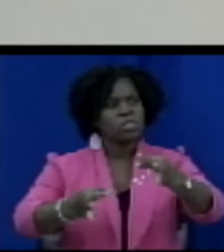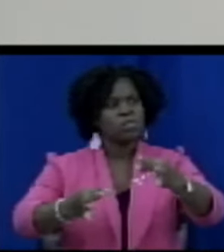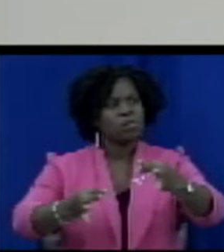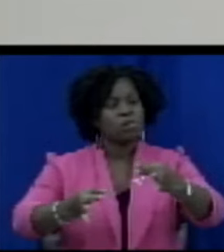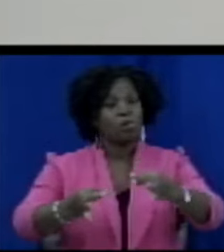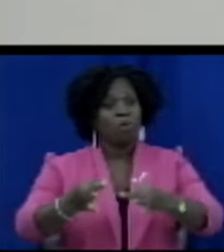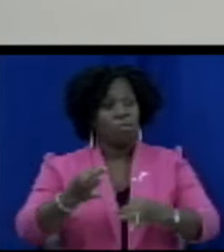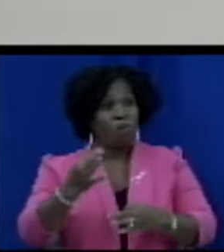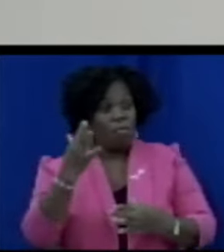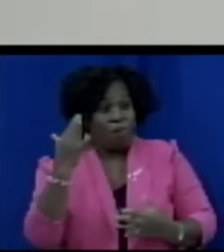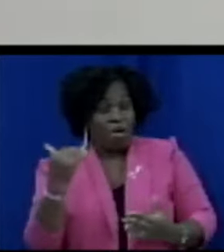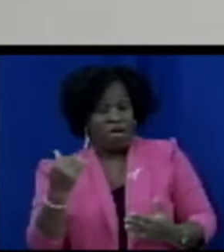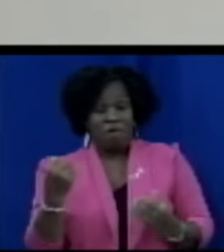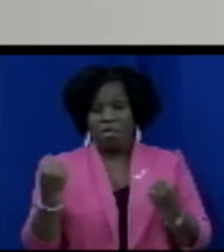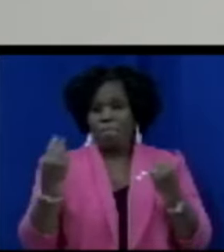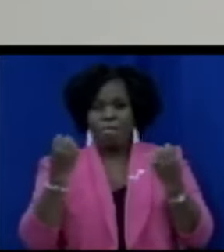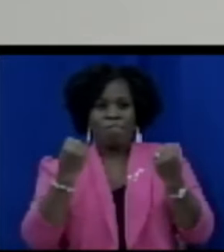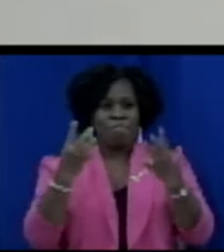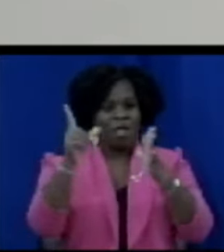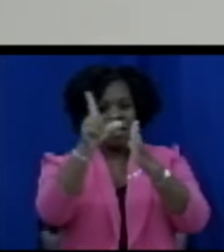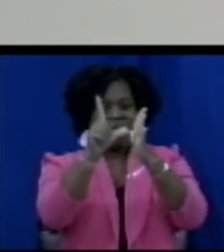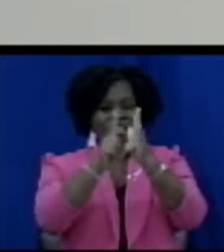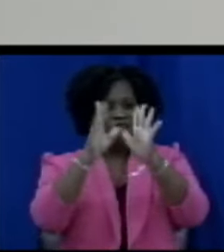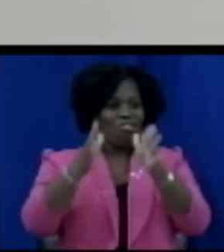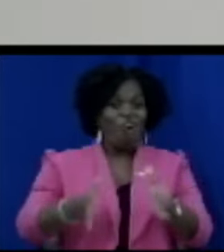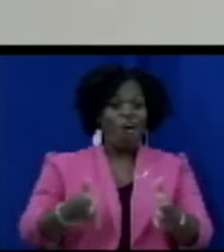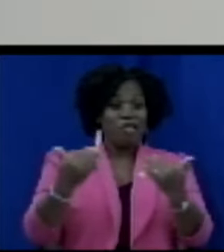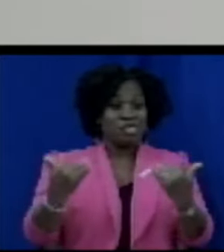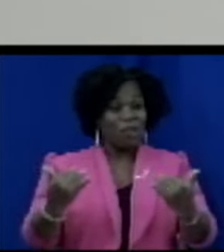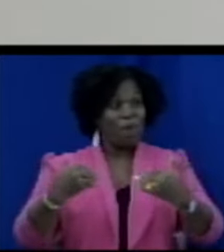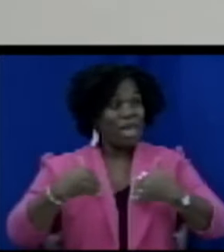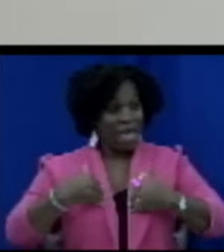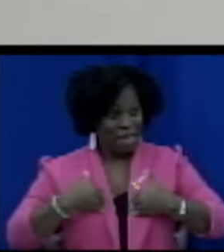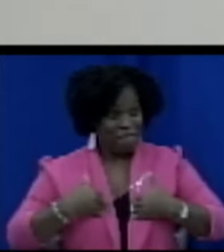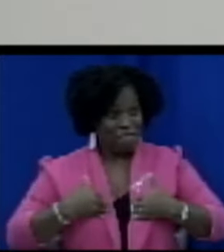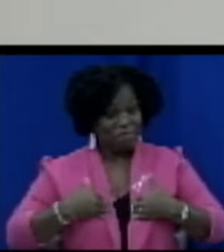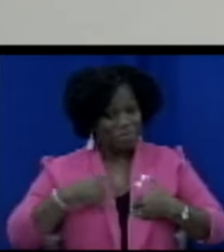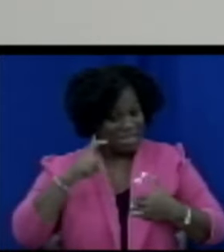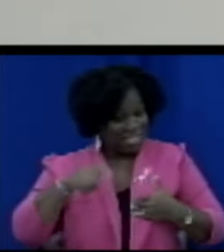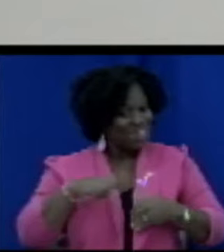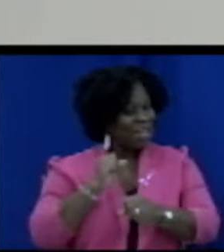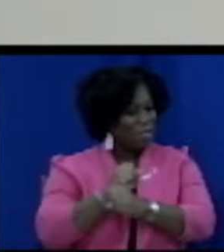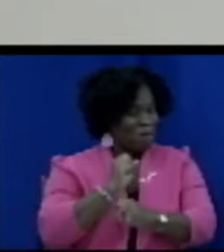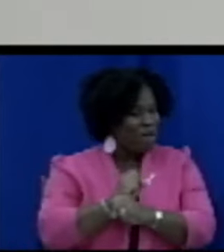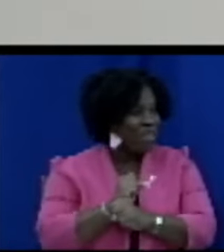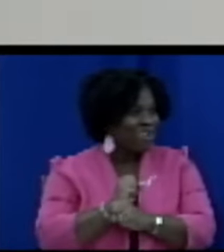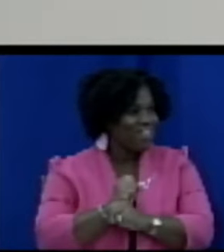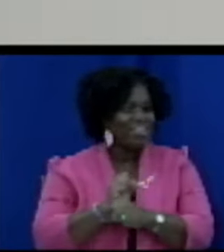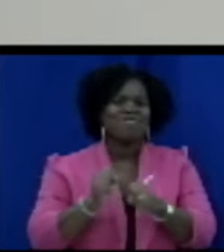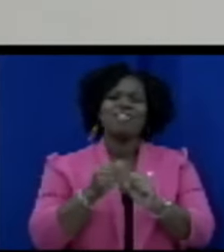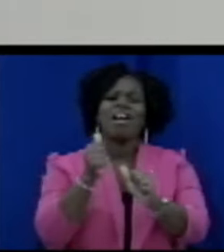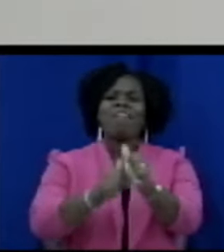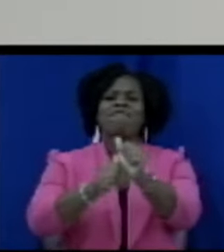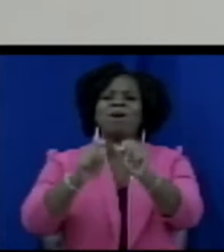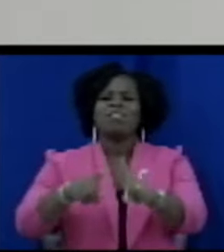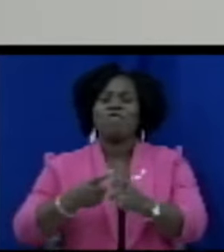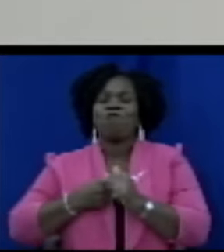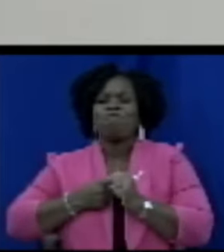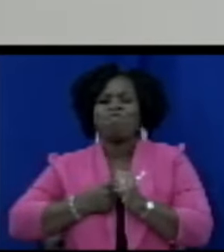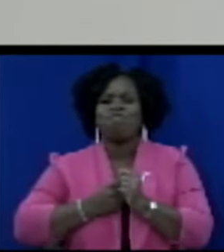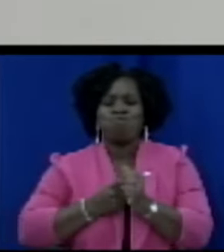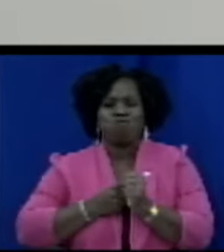the numerous lawyers that we have in Sinclair and Nevis they must get some kind of jobs and so everybody wants to run to the court